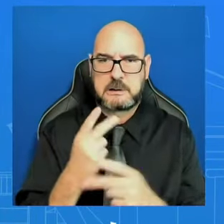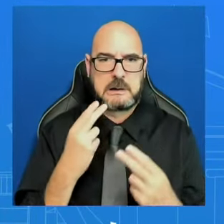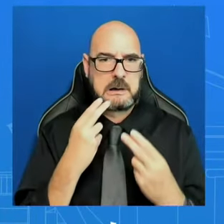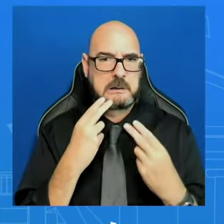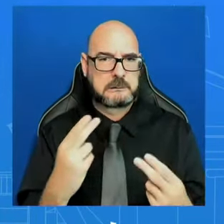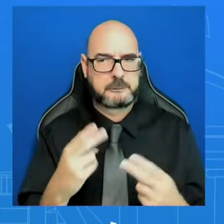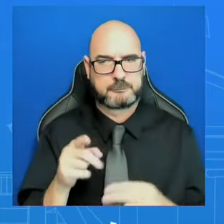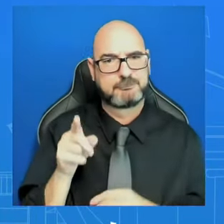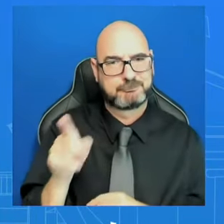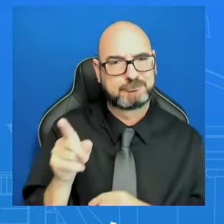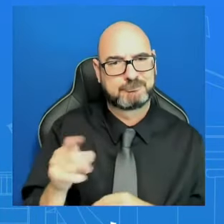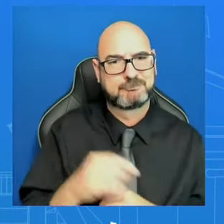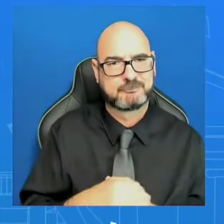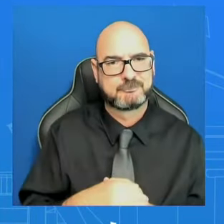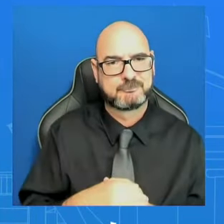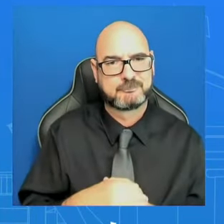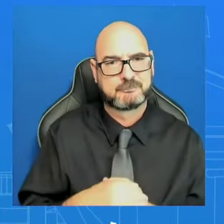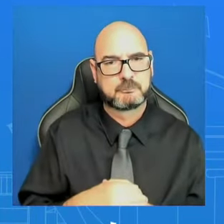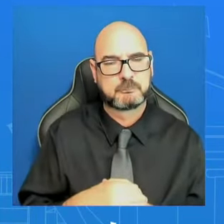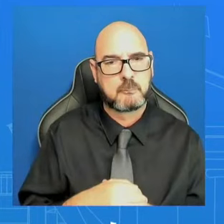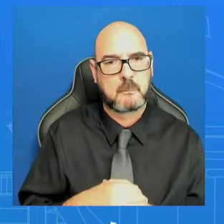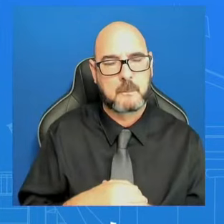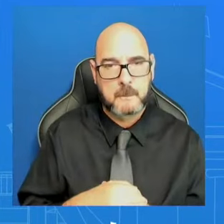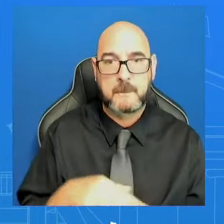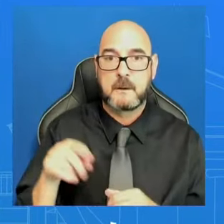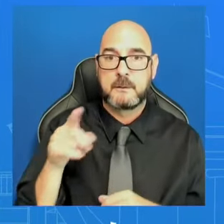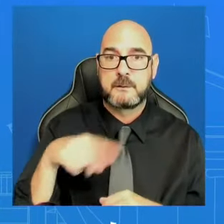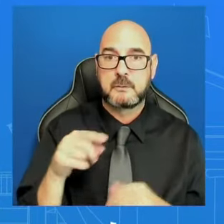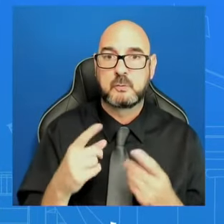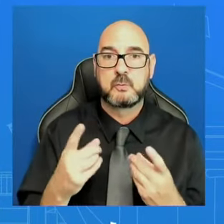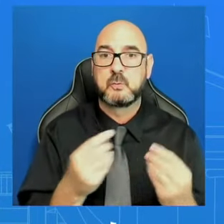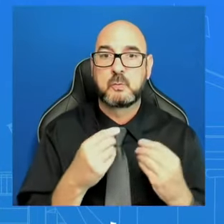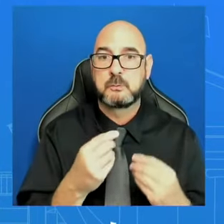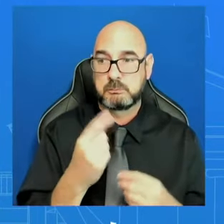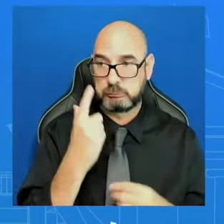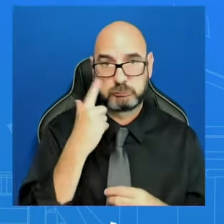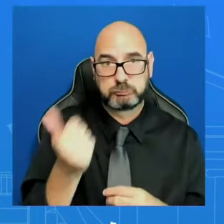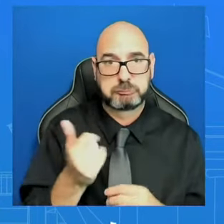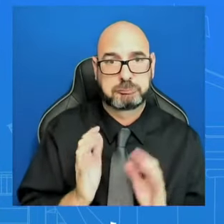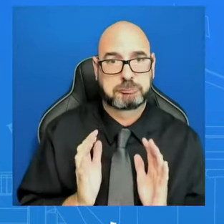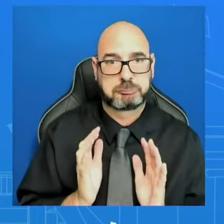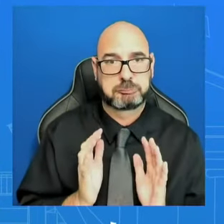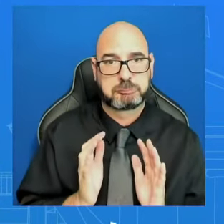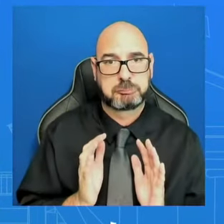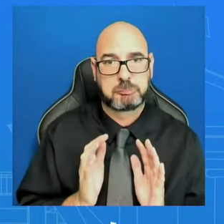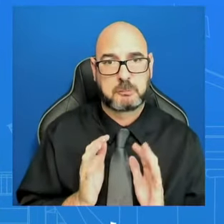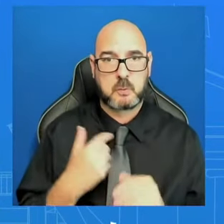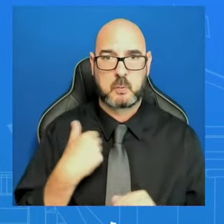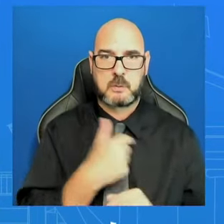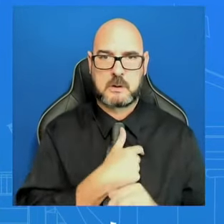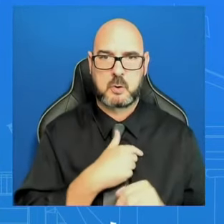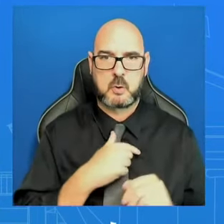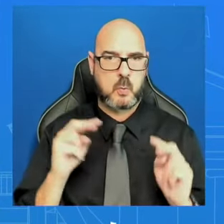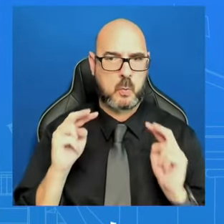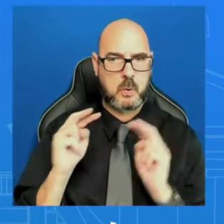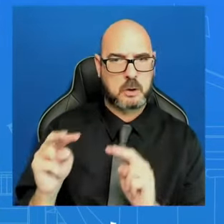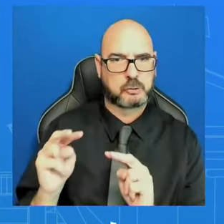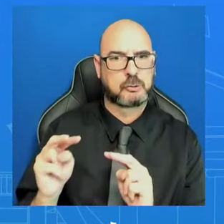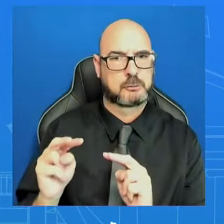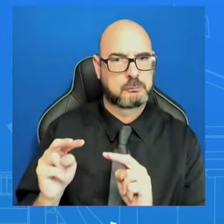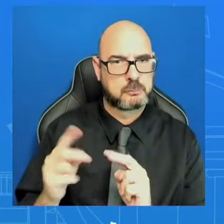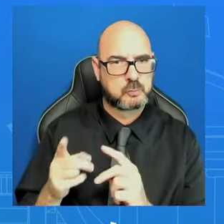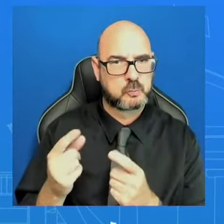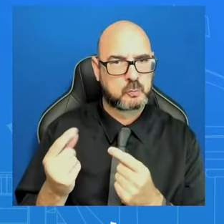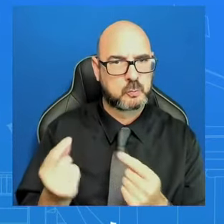or won't do here. But, again, in coming hours and days, we will be looking for concrete, tangible steps that they're taking. Thanks.